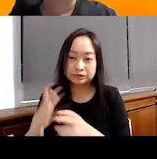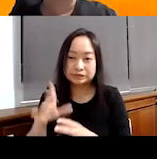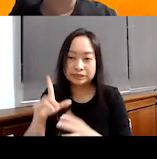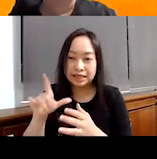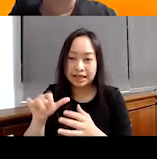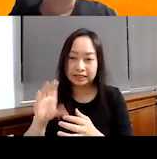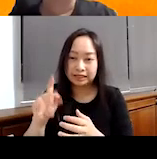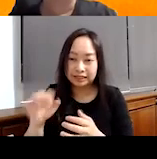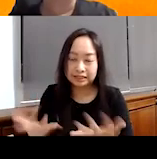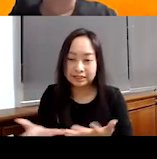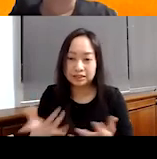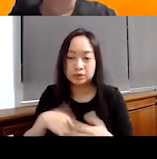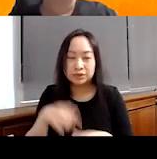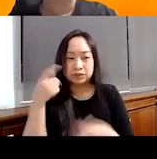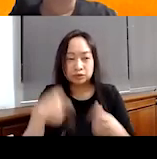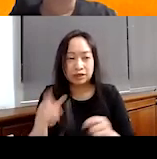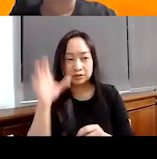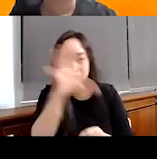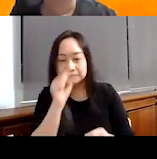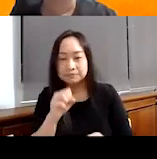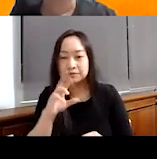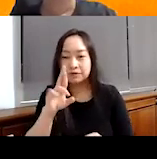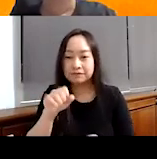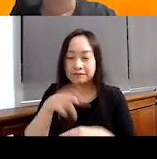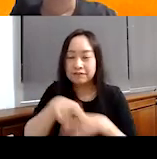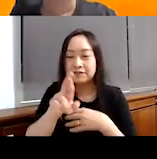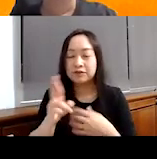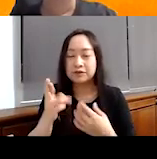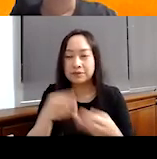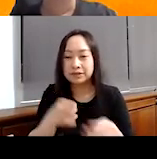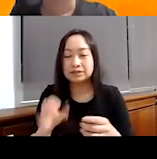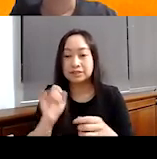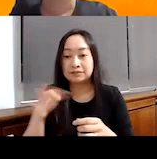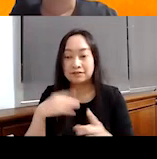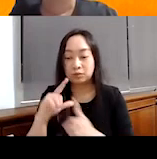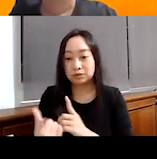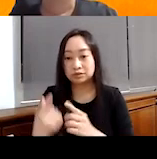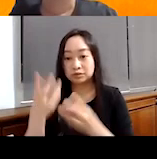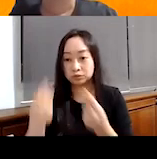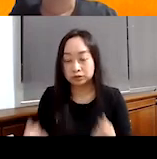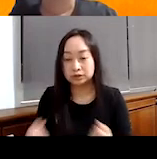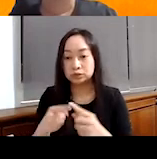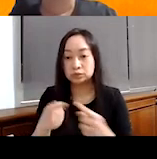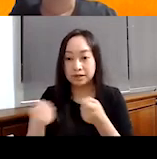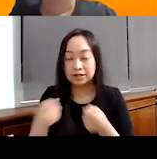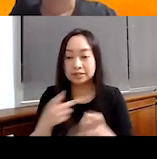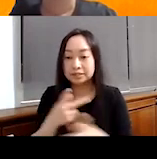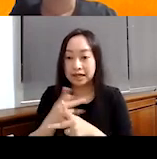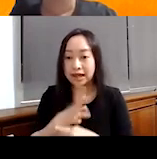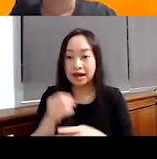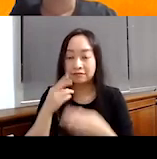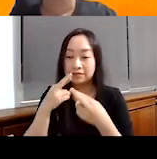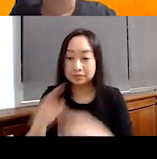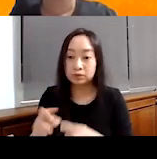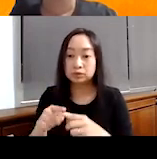referral networks that we're trying to get in place. So when a child does experience violence, that there's a local solution to managing their care and responding